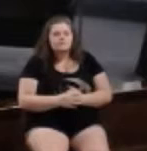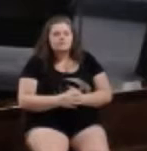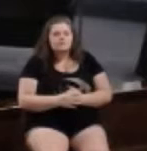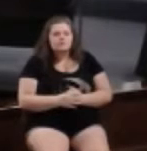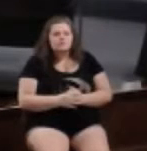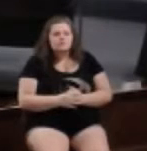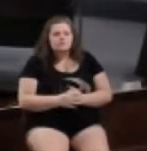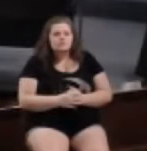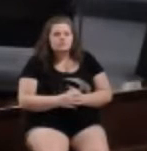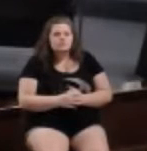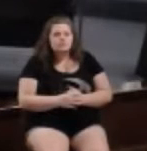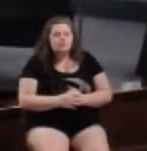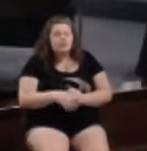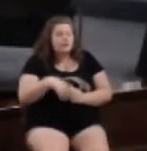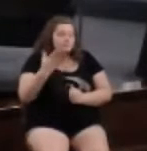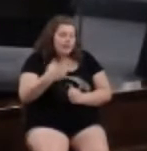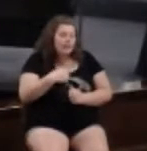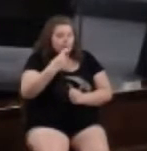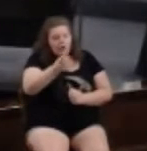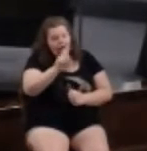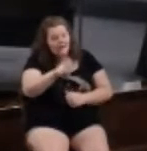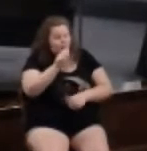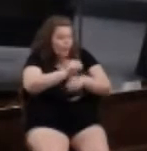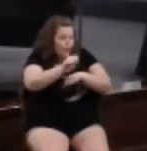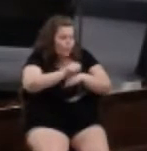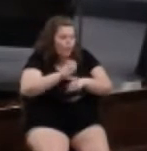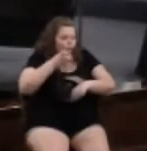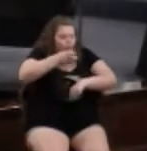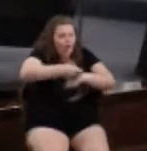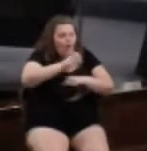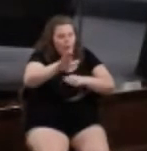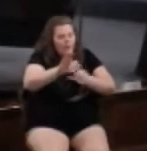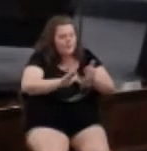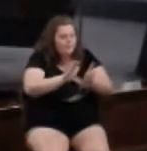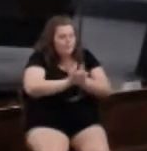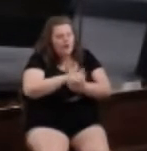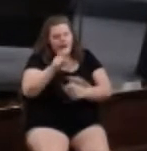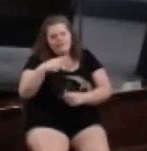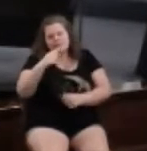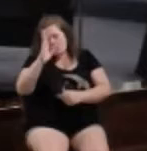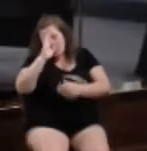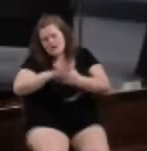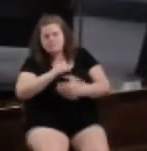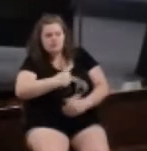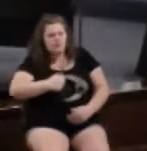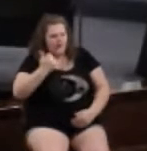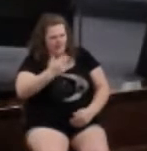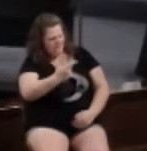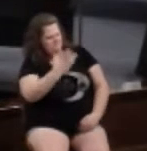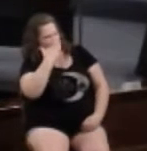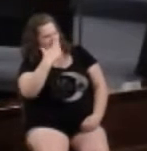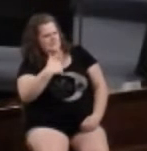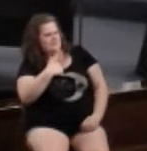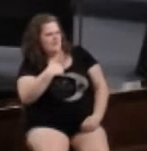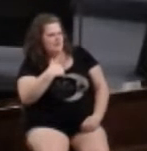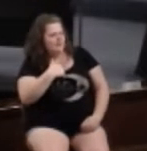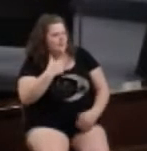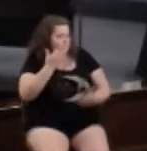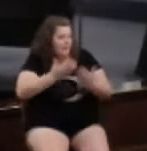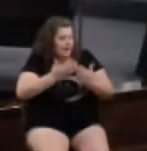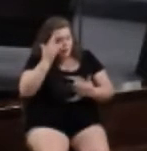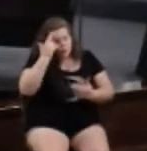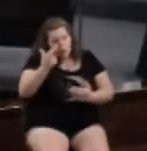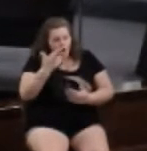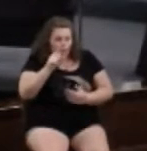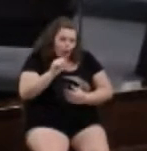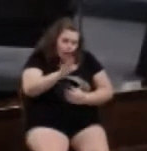Maybe I told you that you need to work harder at your marriage and to apologize to your husband. And now you're mad at me. Maybe Ron